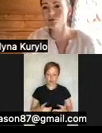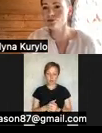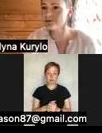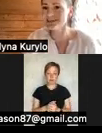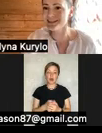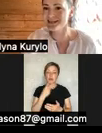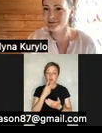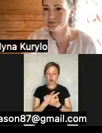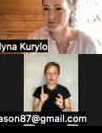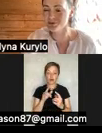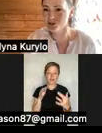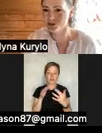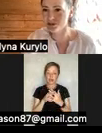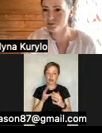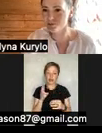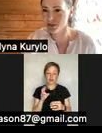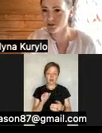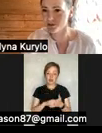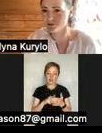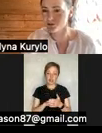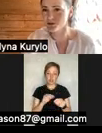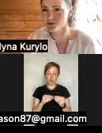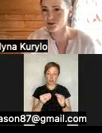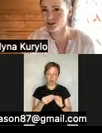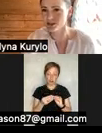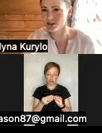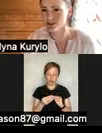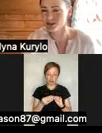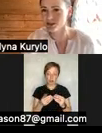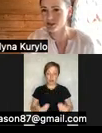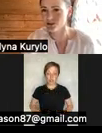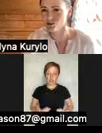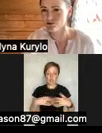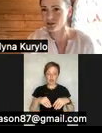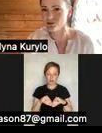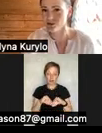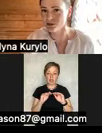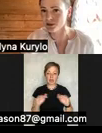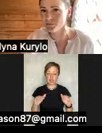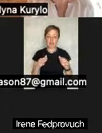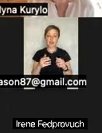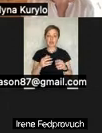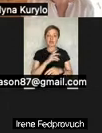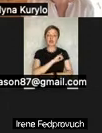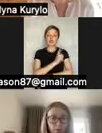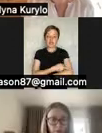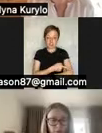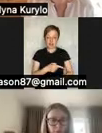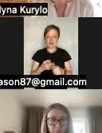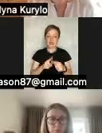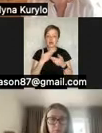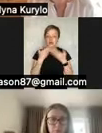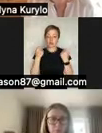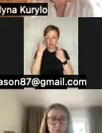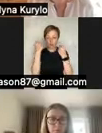they are almost the same as in the peacetime. So, we can see that it's not the war that caused problems for